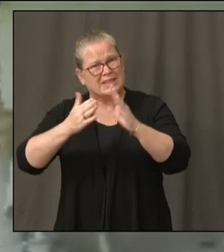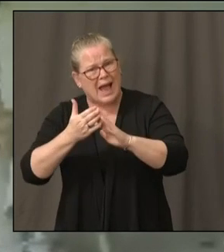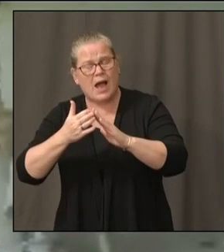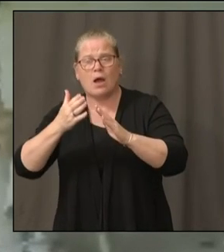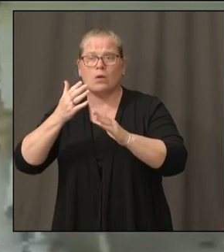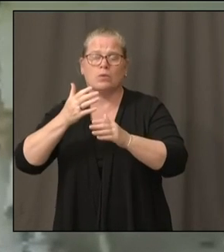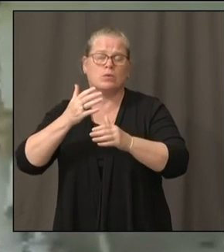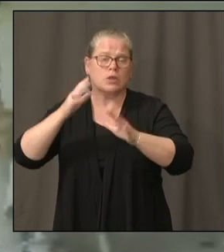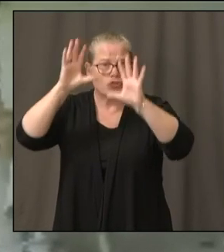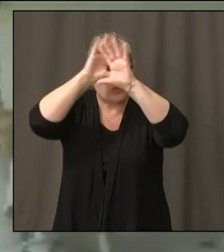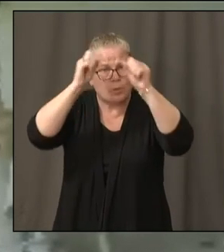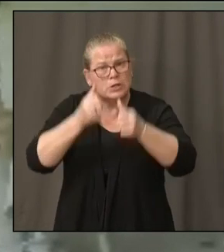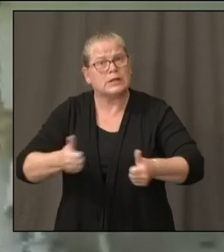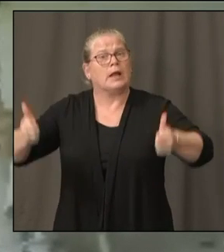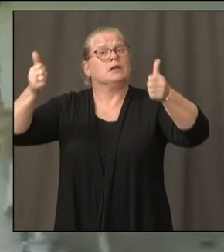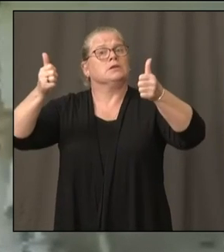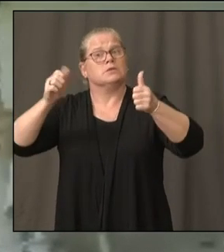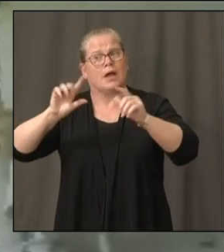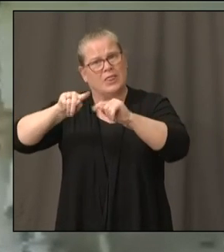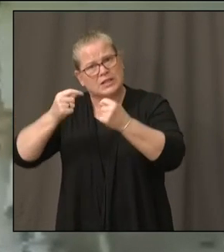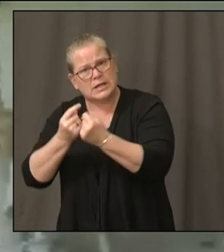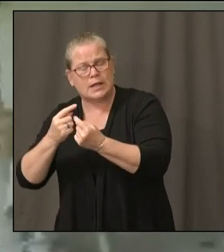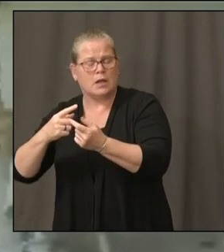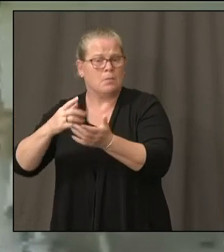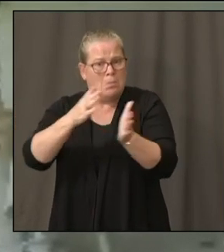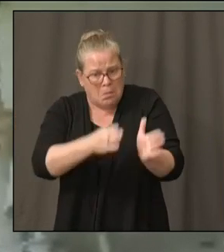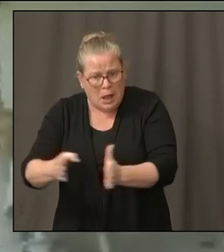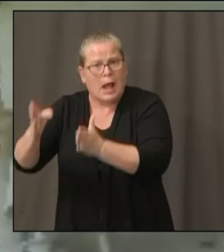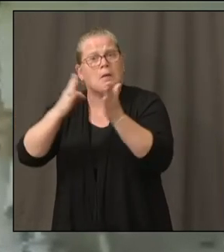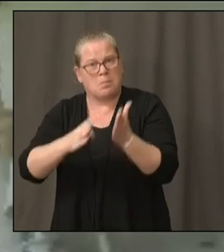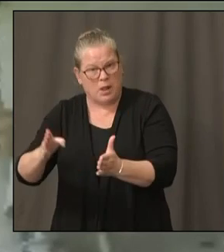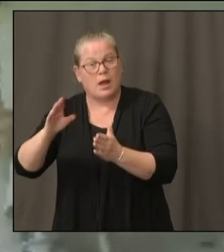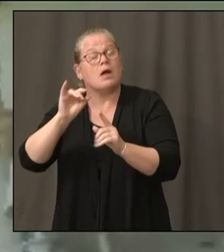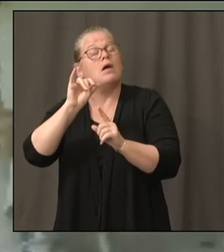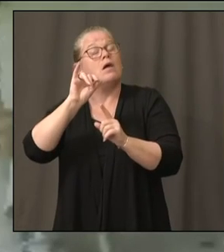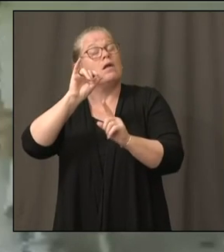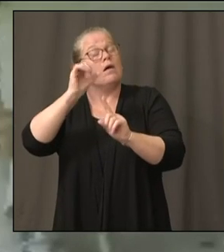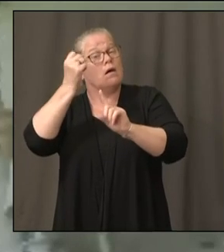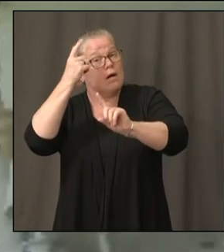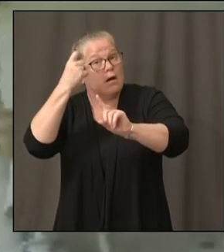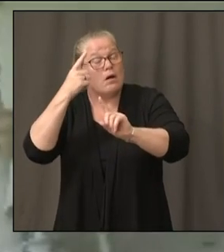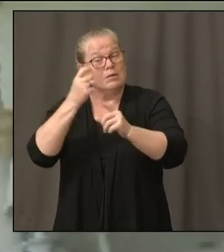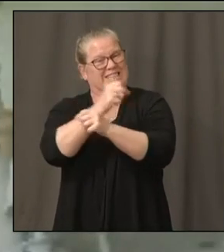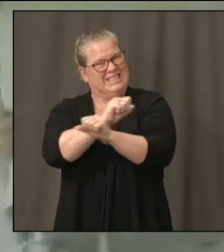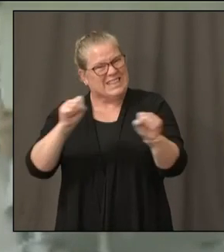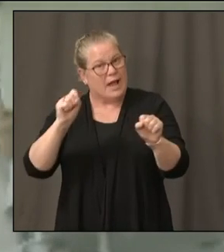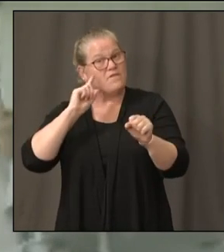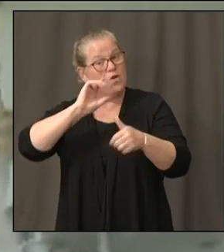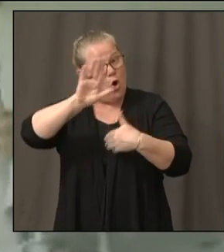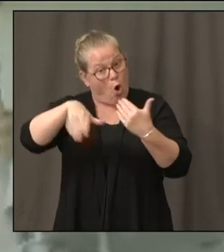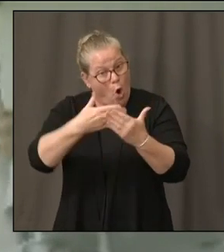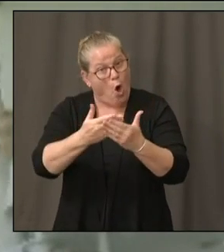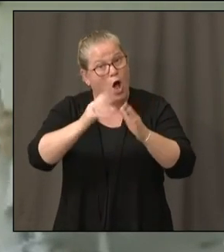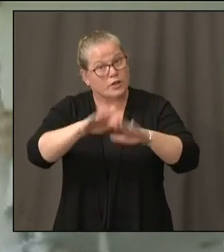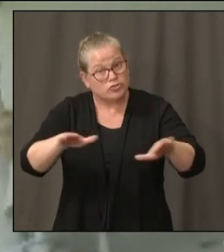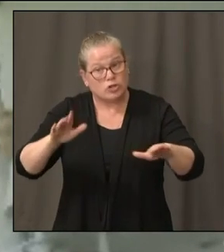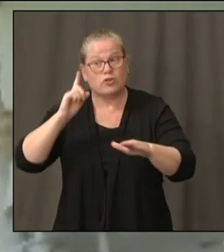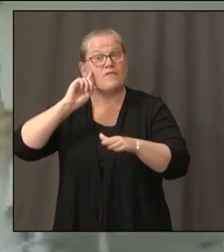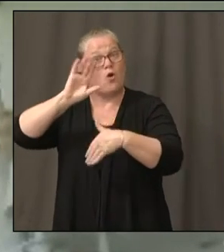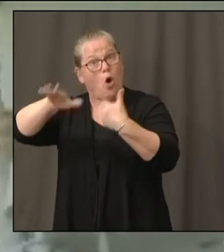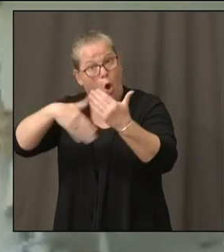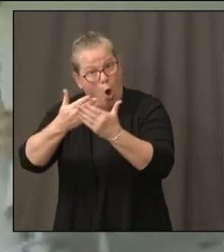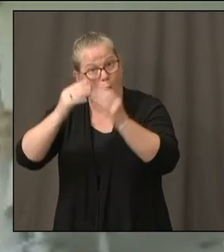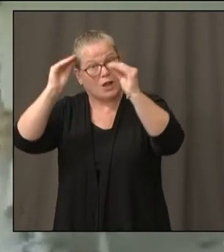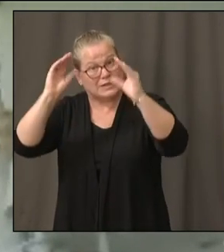and safe for every child and every teacher and every leader. We're looking at five different ways.